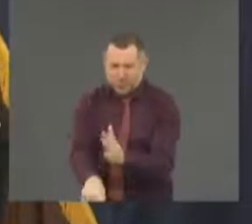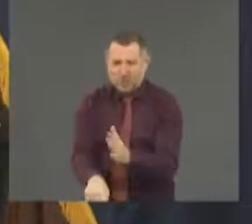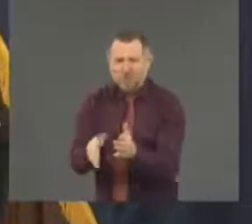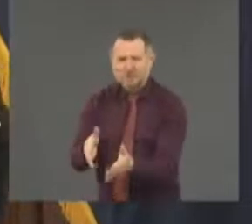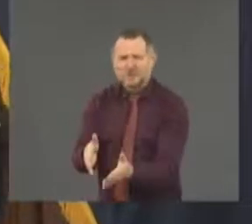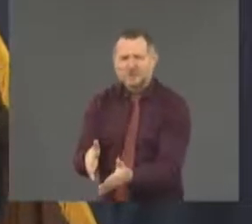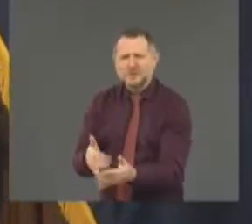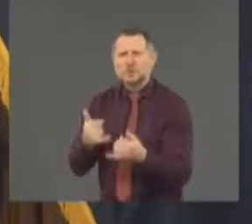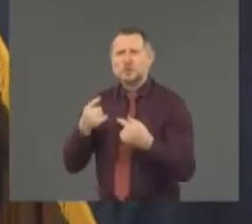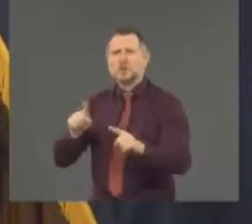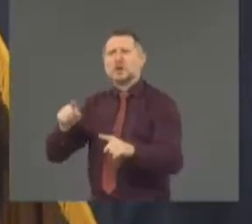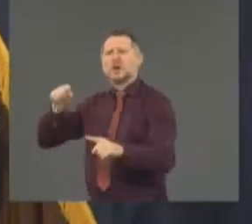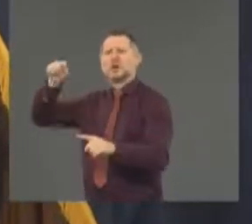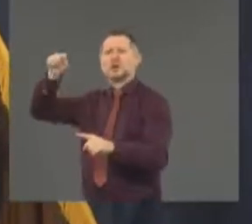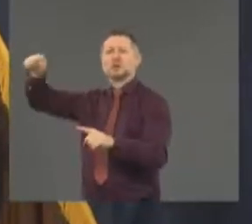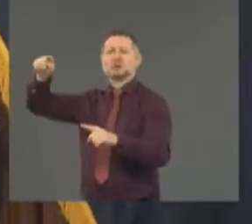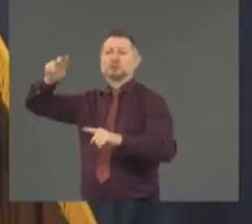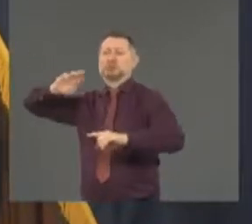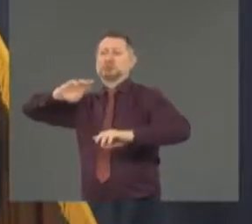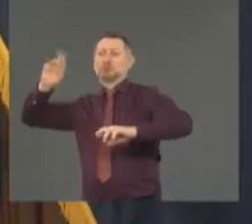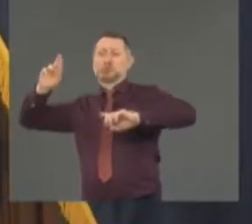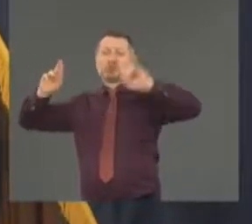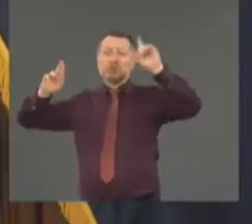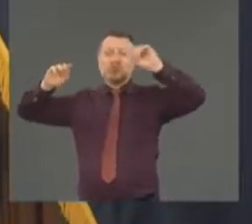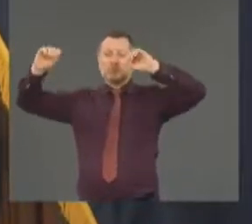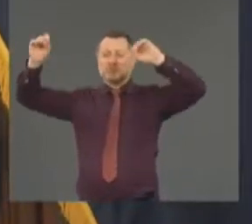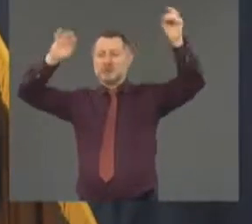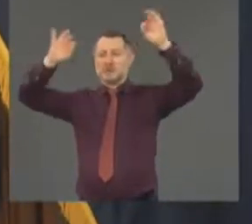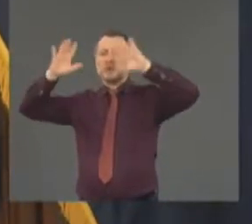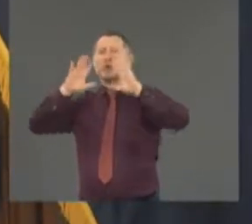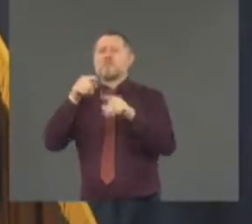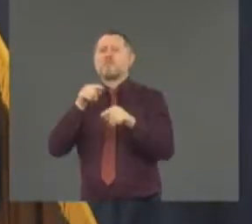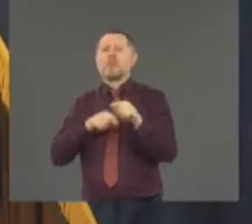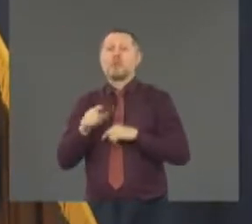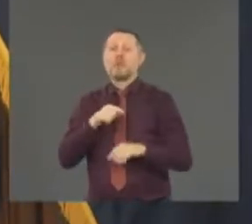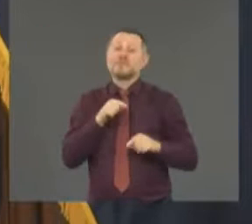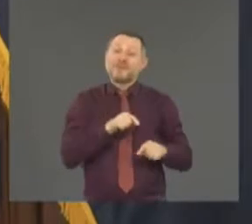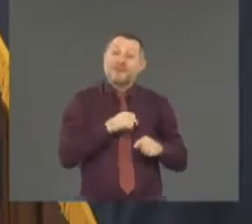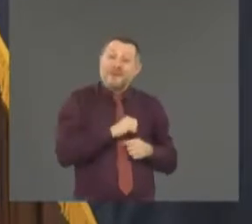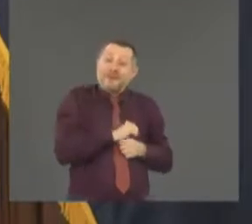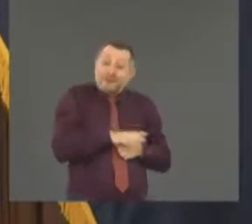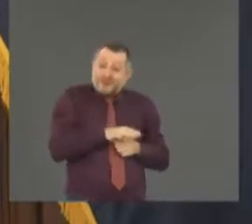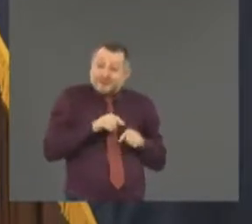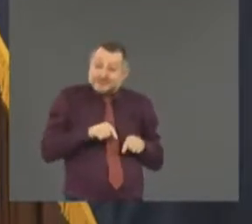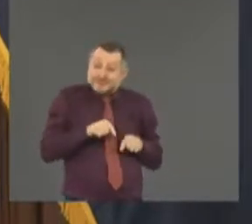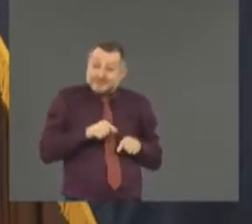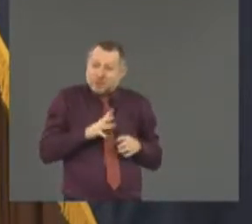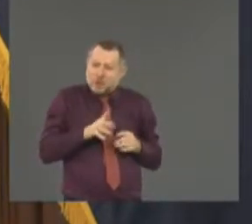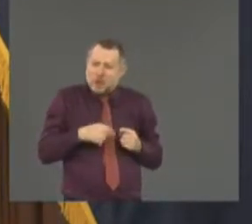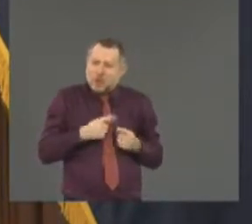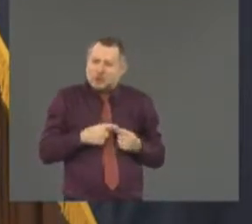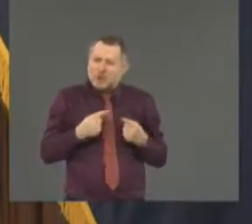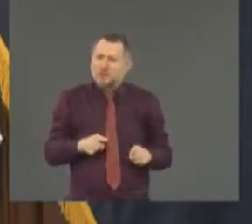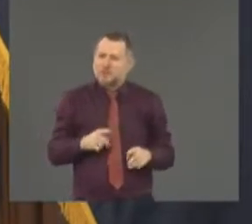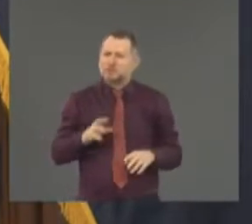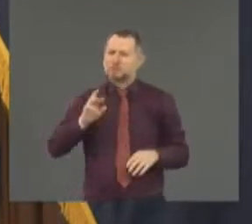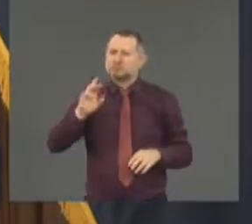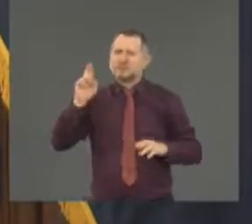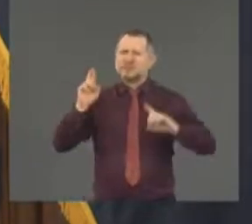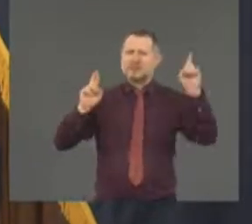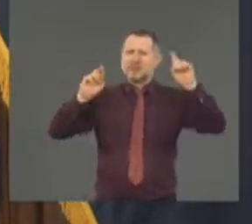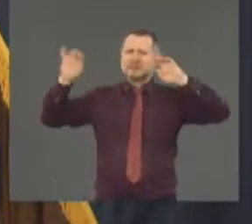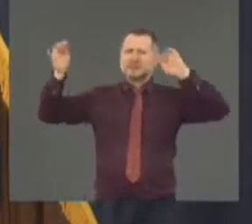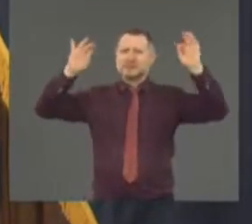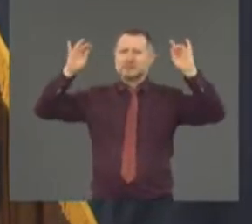COVID in a hyperpolitical environment, right? The hyperpolitical environment didn't just start. I worked very hard